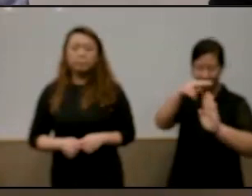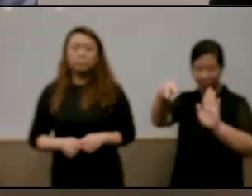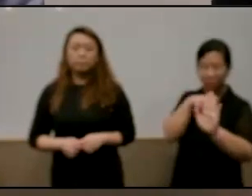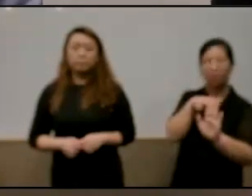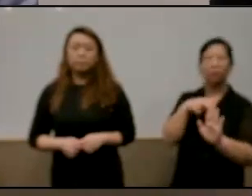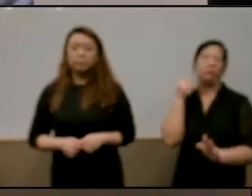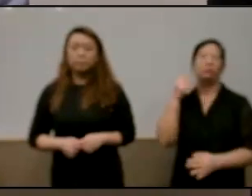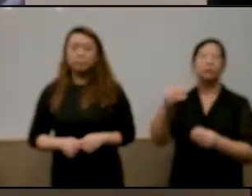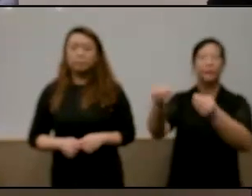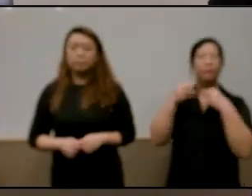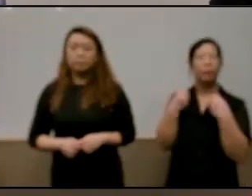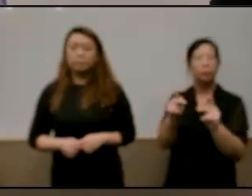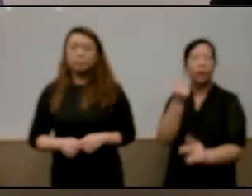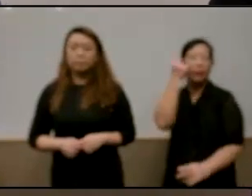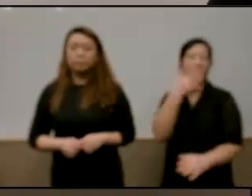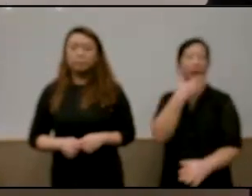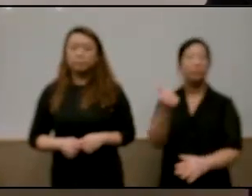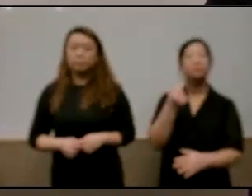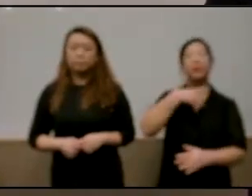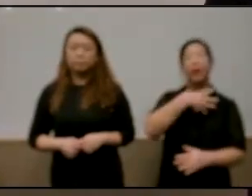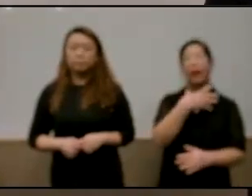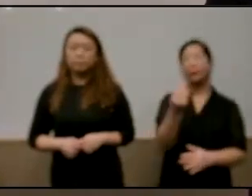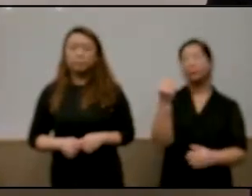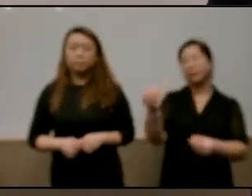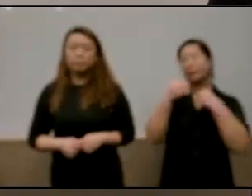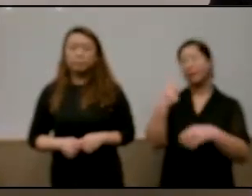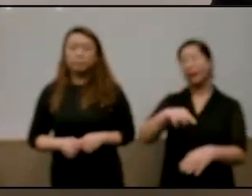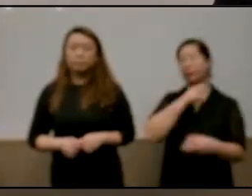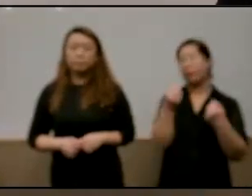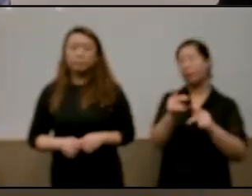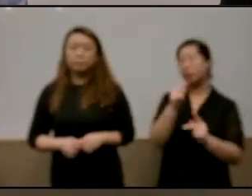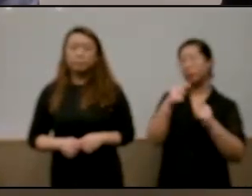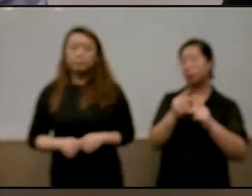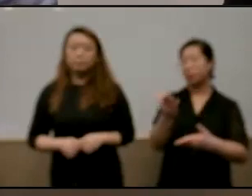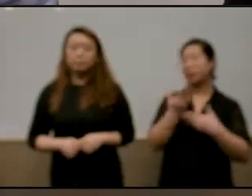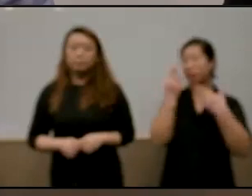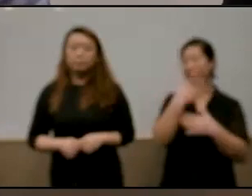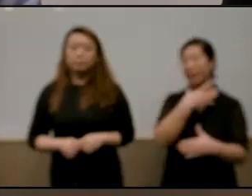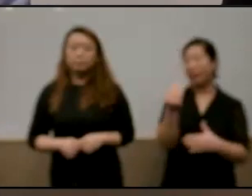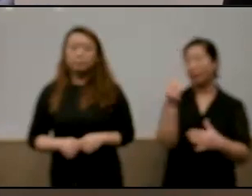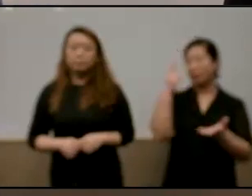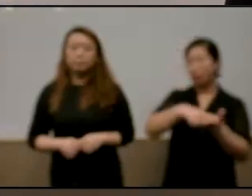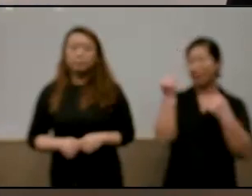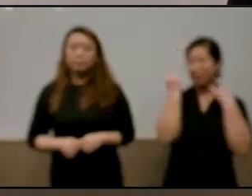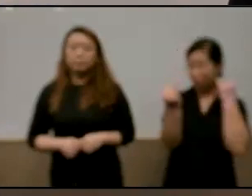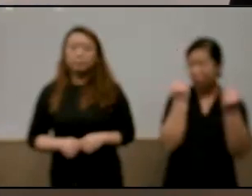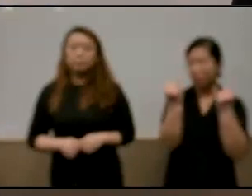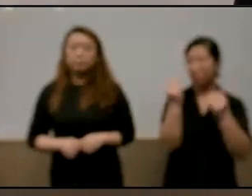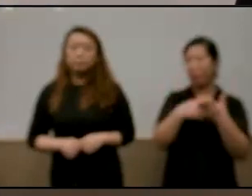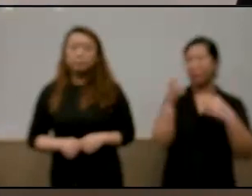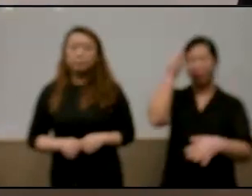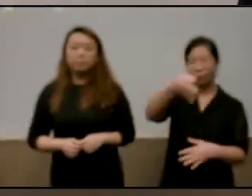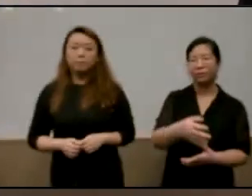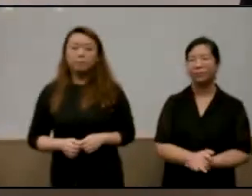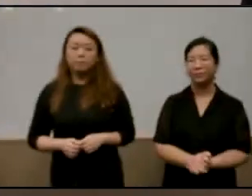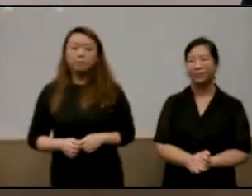to understand better and gives us the opportunity to suggest and reimagine what the future